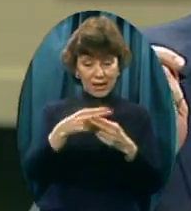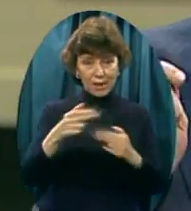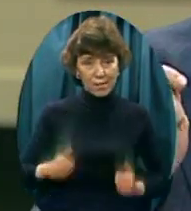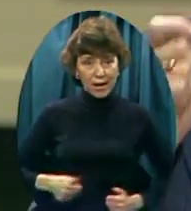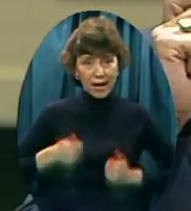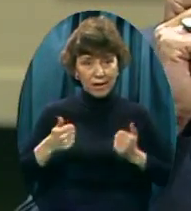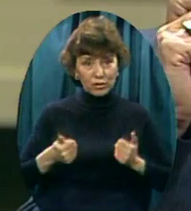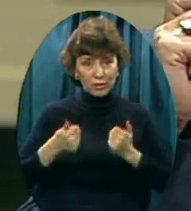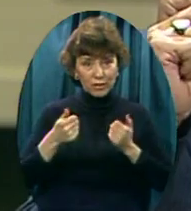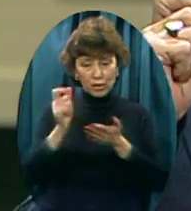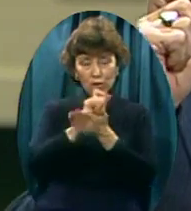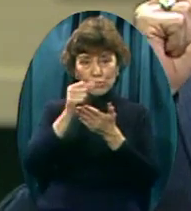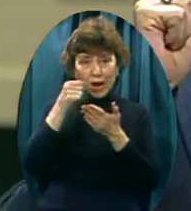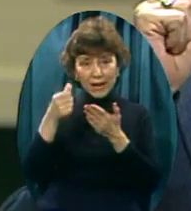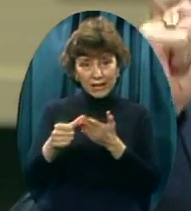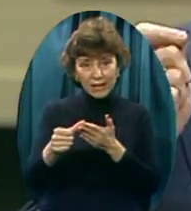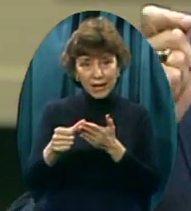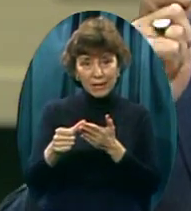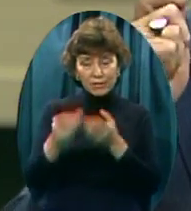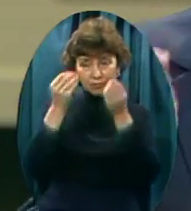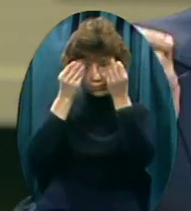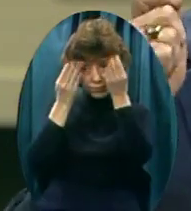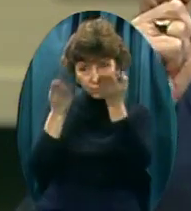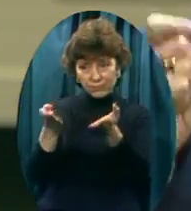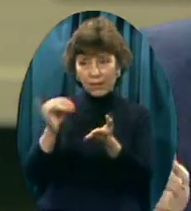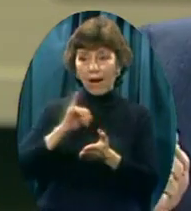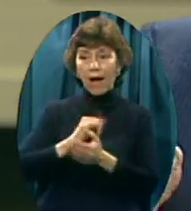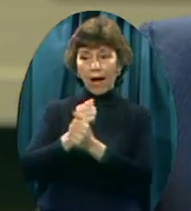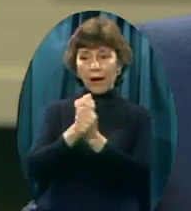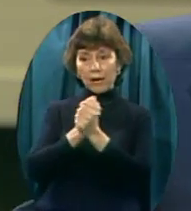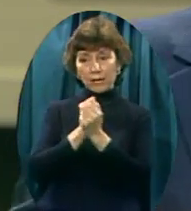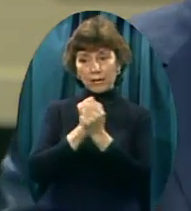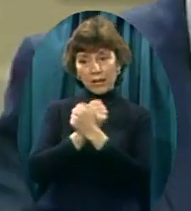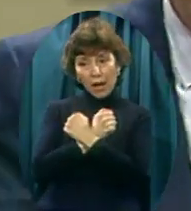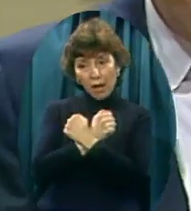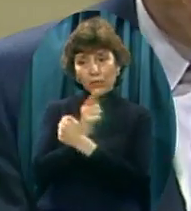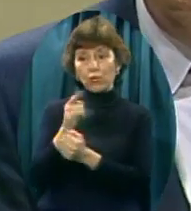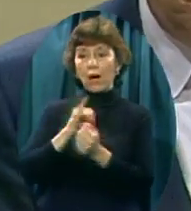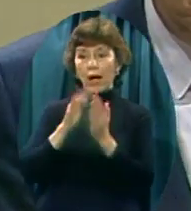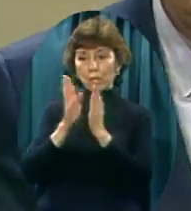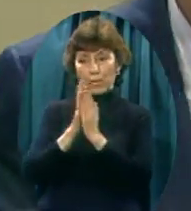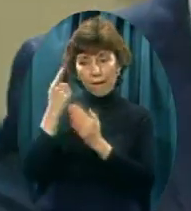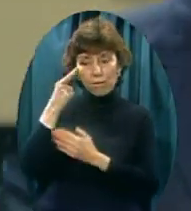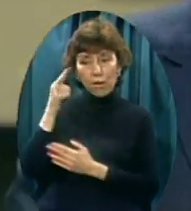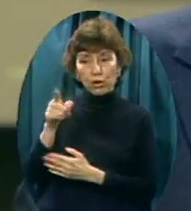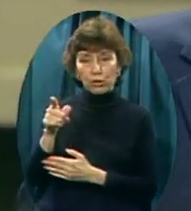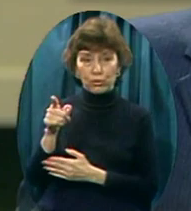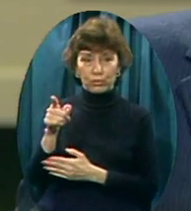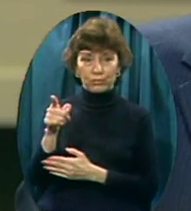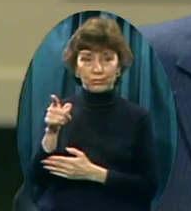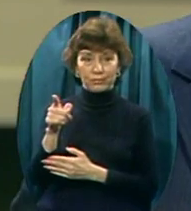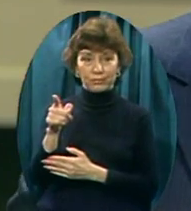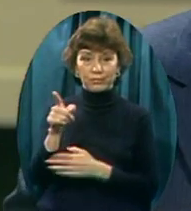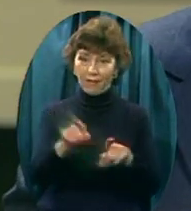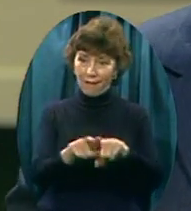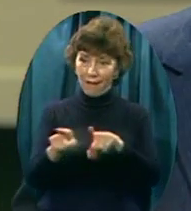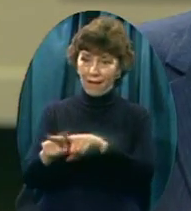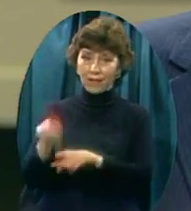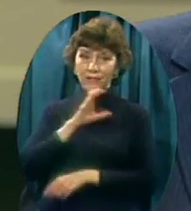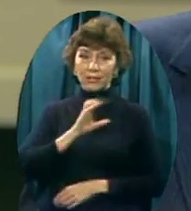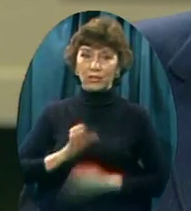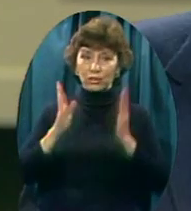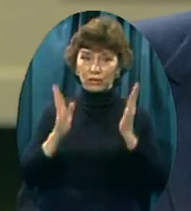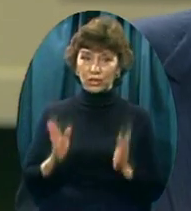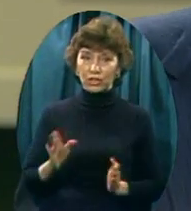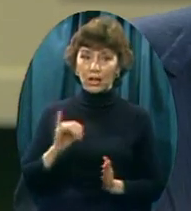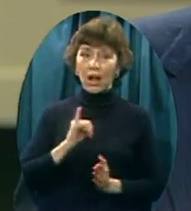praying for him As he is being unfairly treated By the communists In Romania And I want you to mention The trial